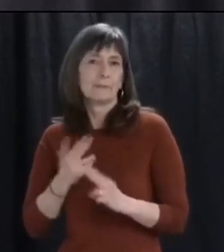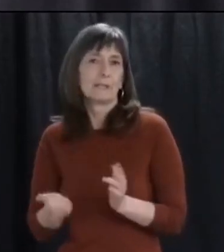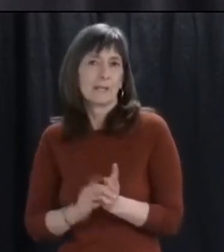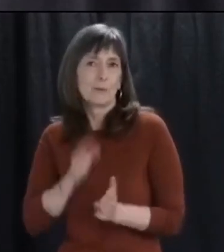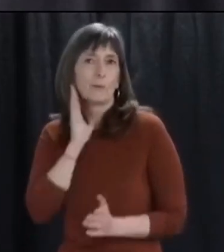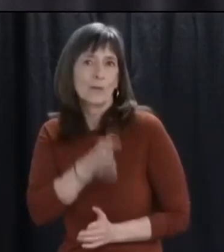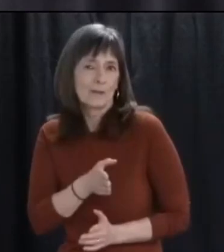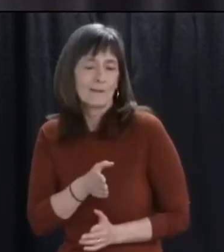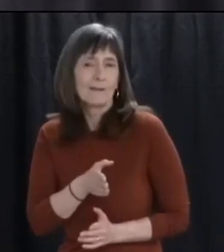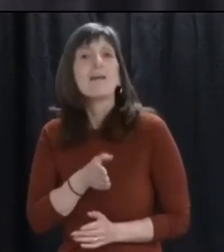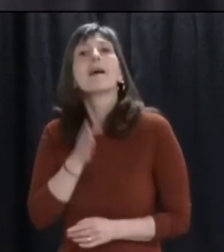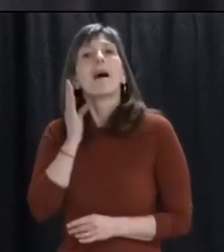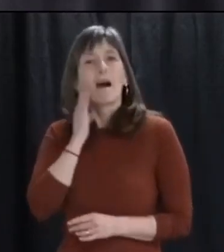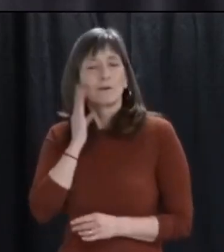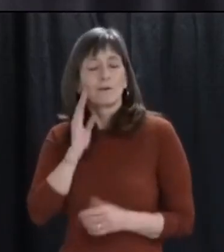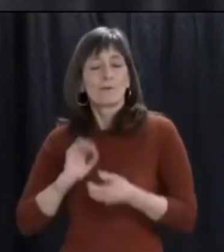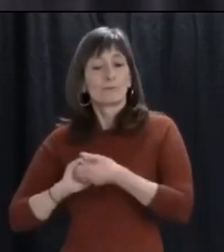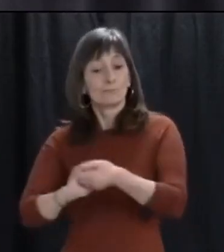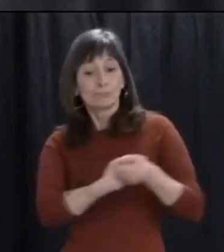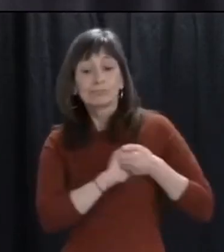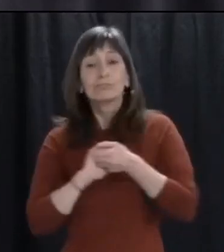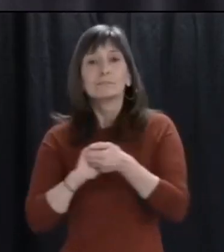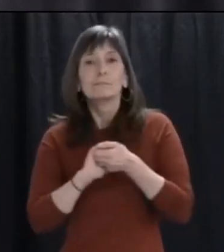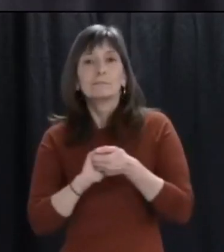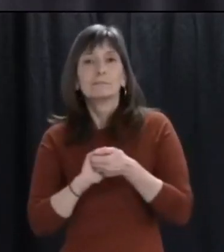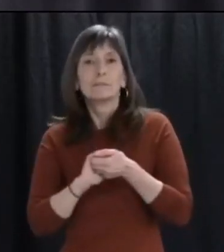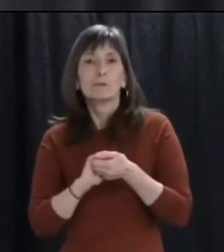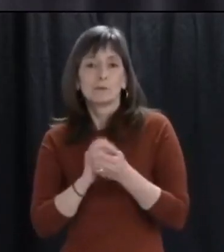that we will get through this. Thank you.